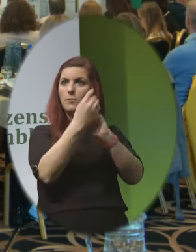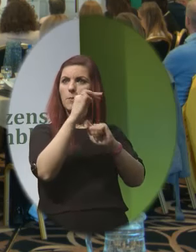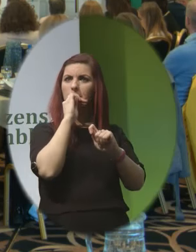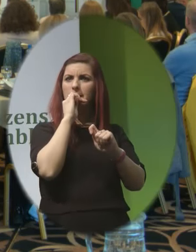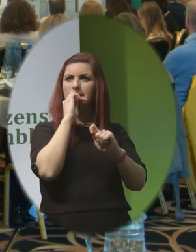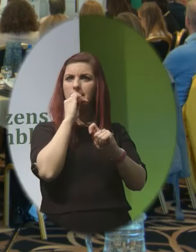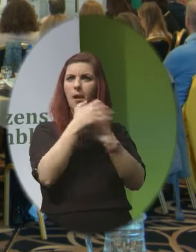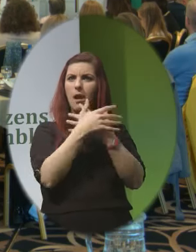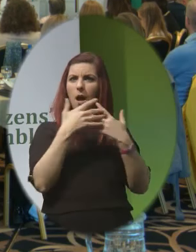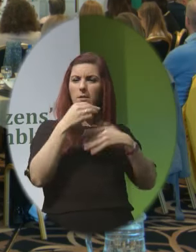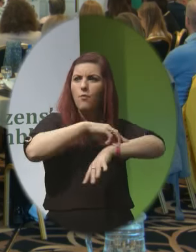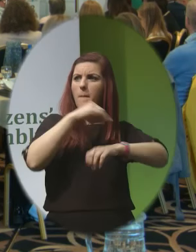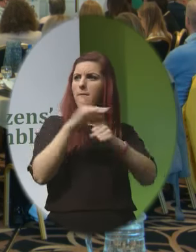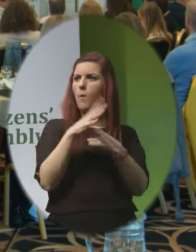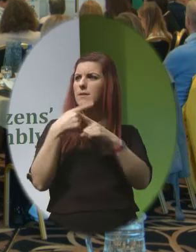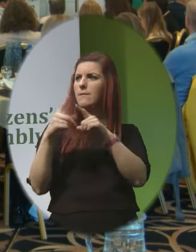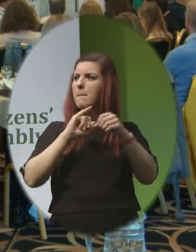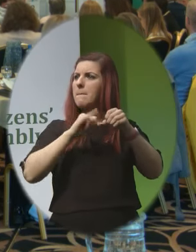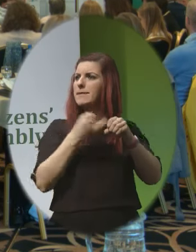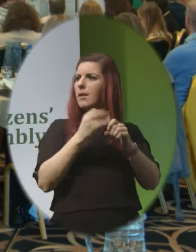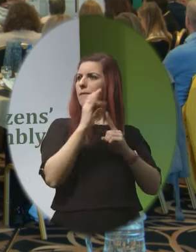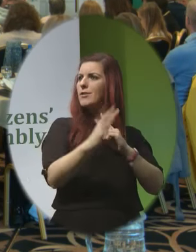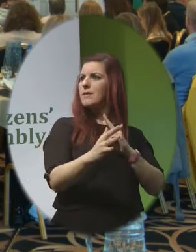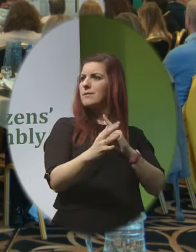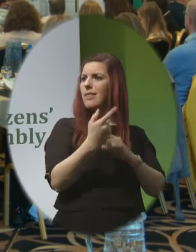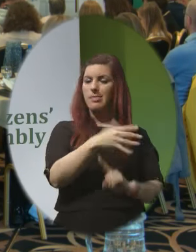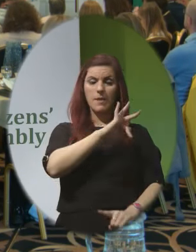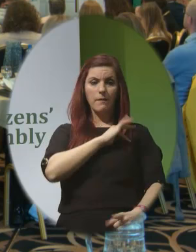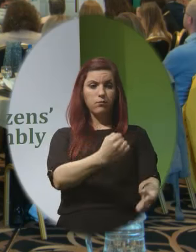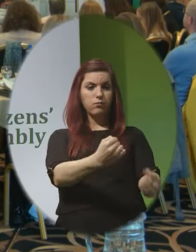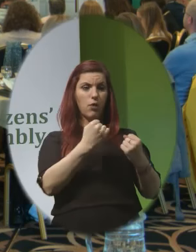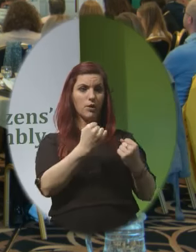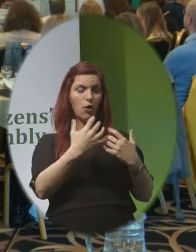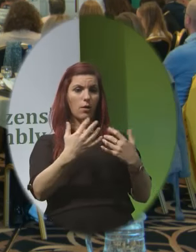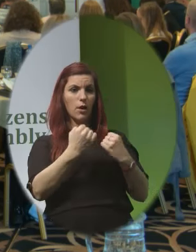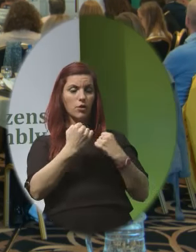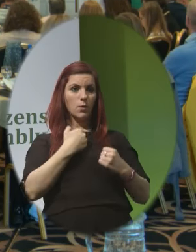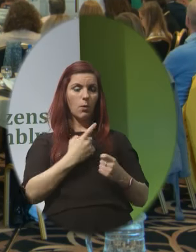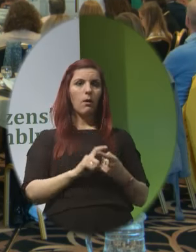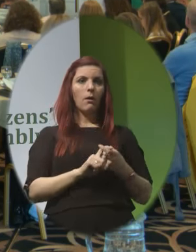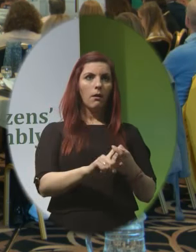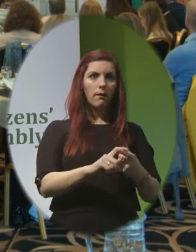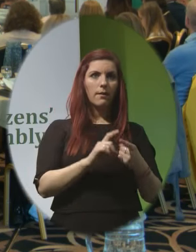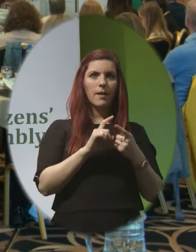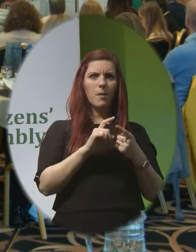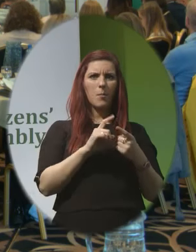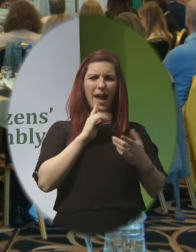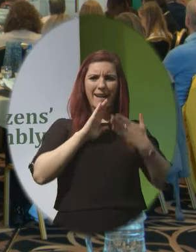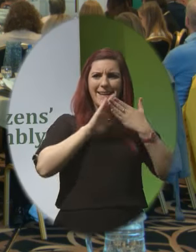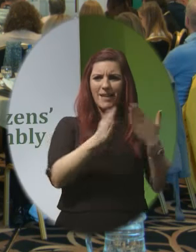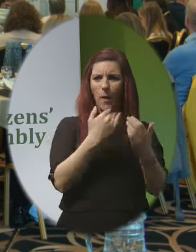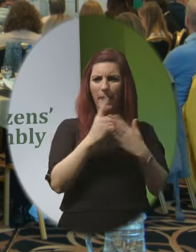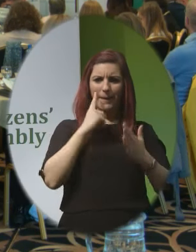difficulties for many medical professionals They will face growing pressure To become complicit in actions they believe to be gravely